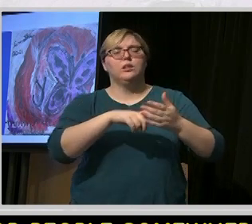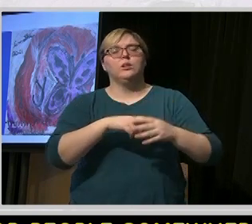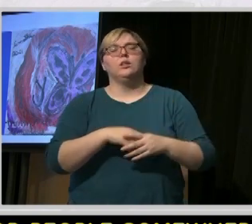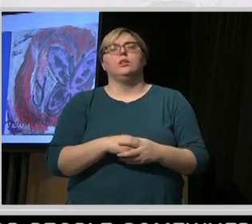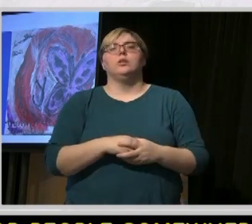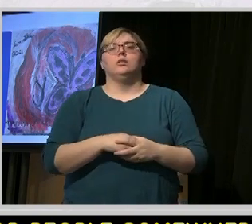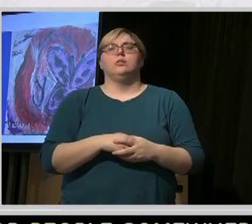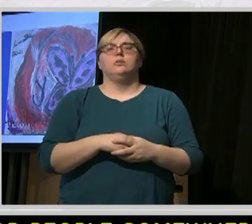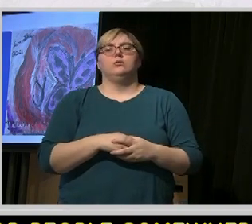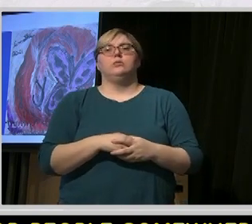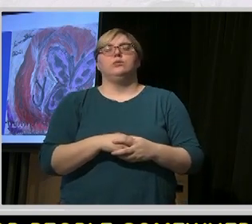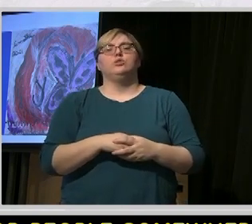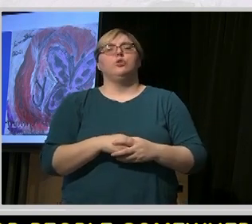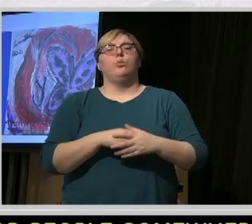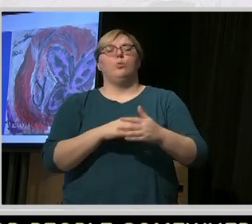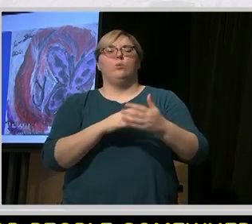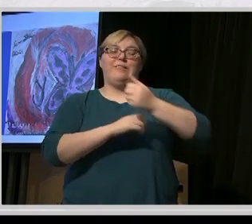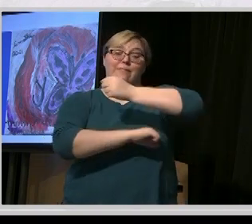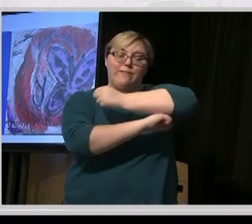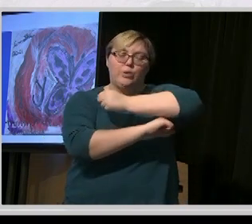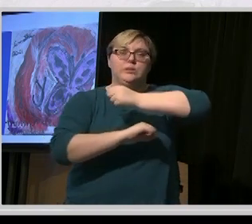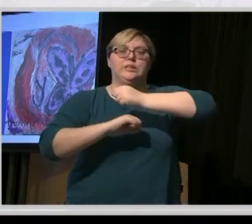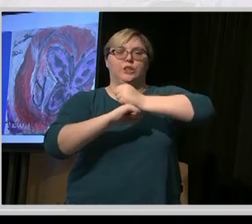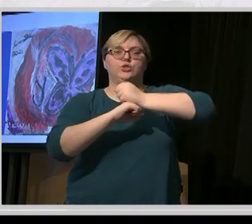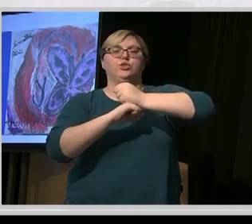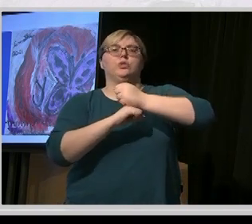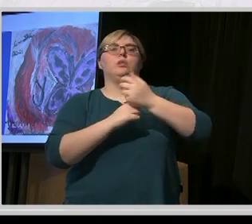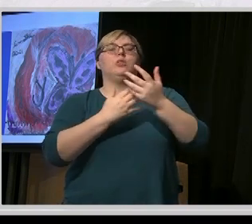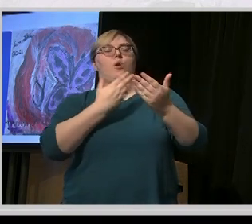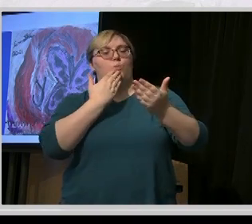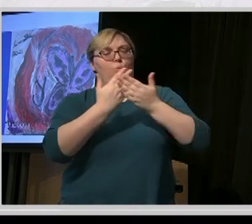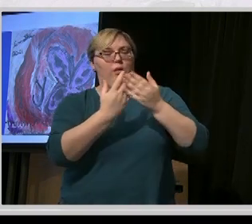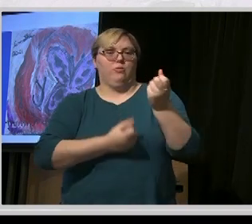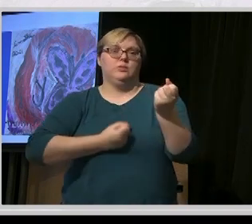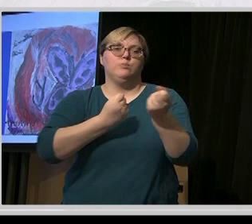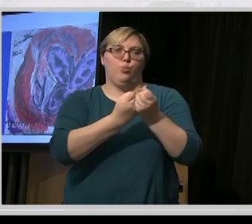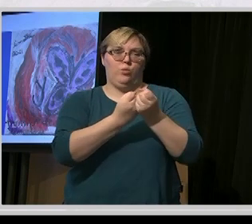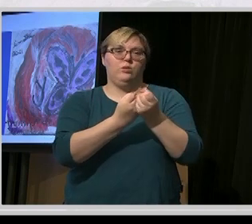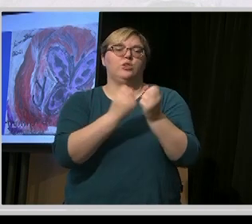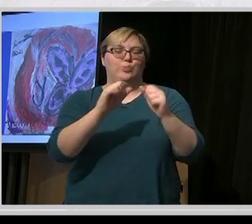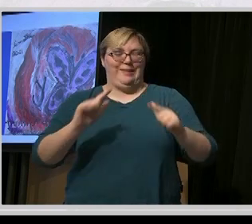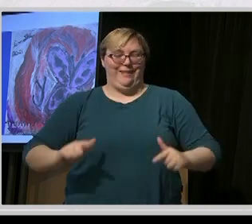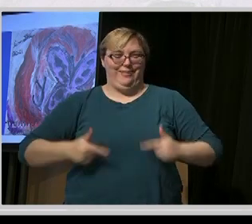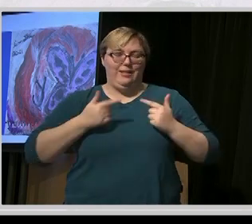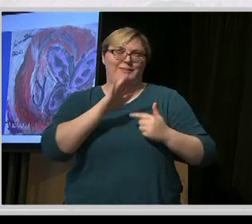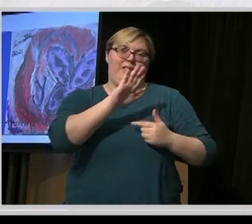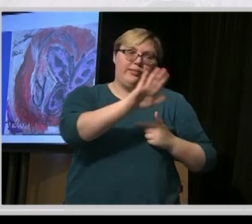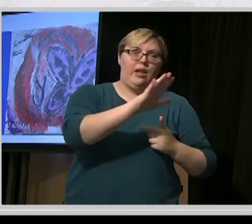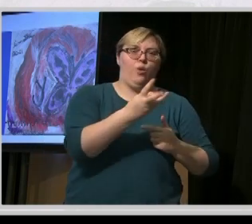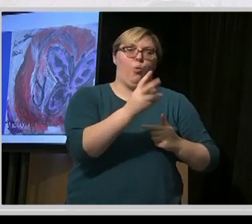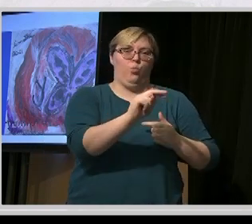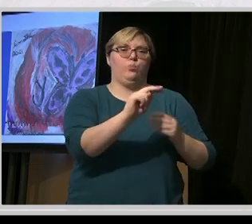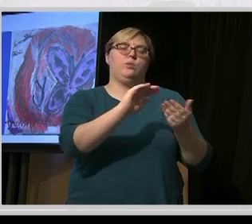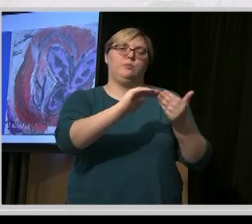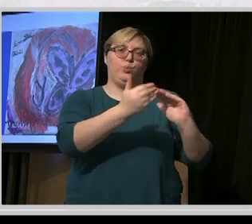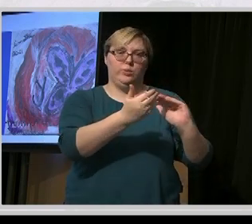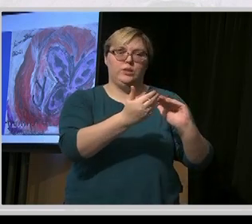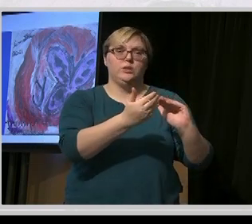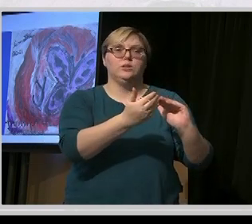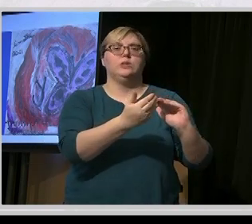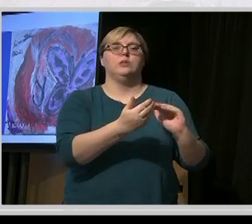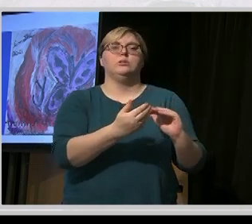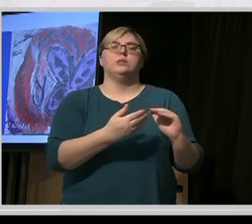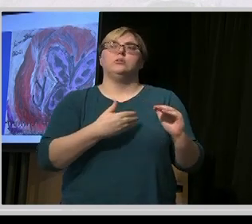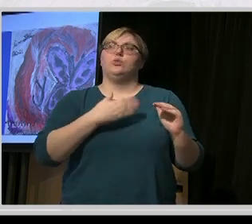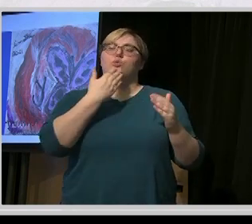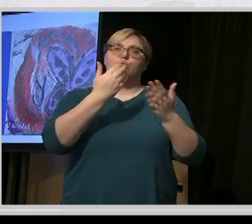that people are well supported to live a good life in their local community, we find that they do better if they've got somebody alongside them that gets to know them,